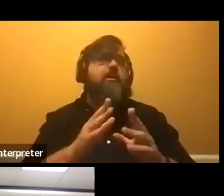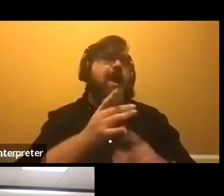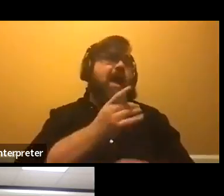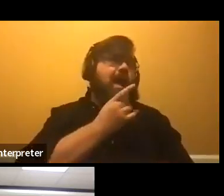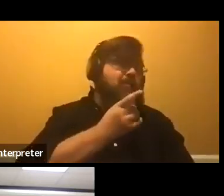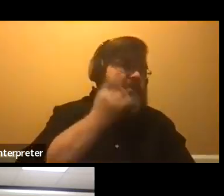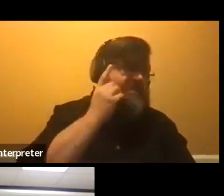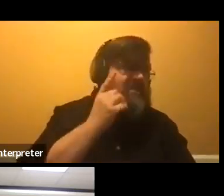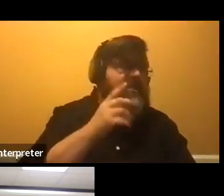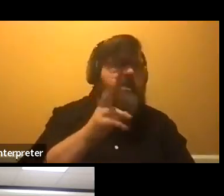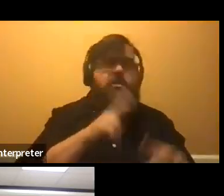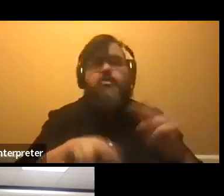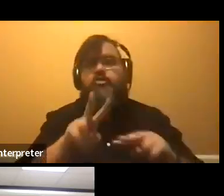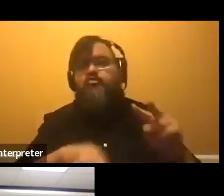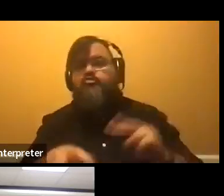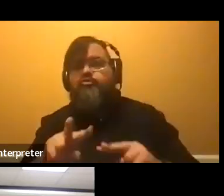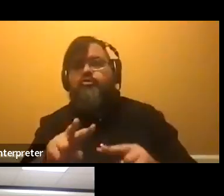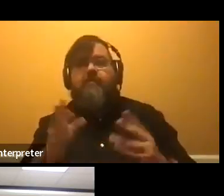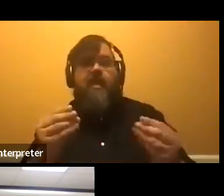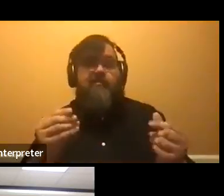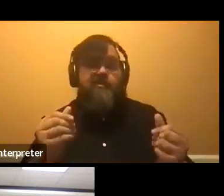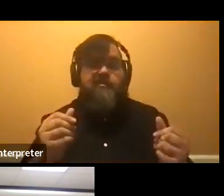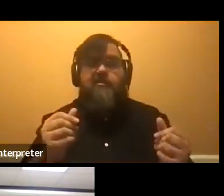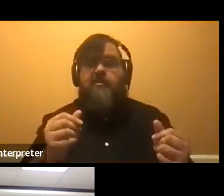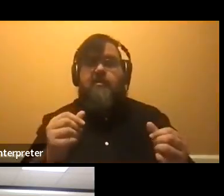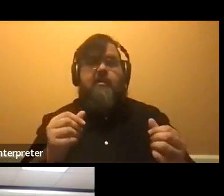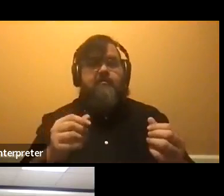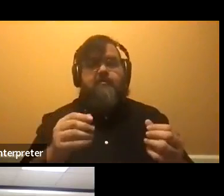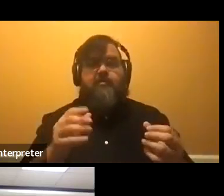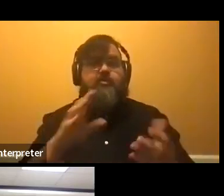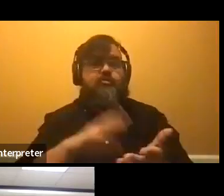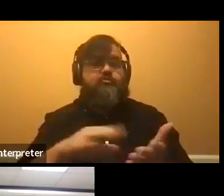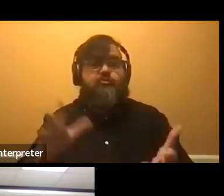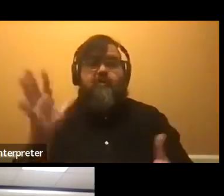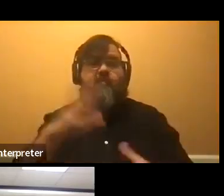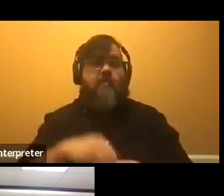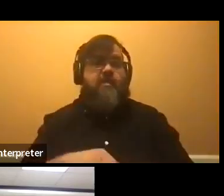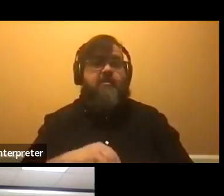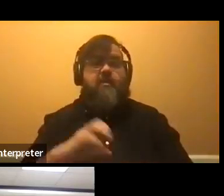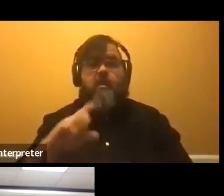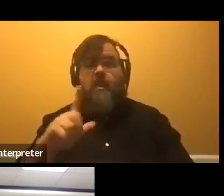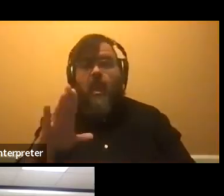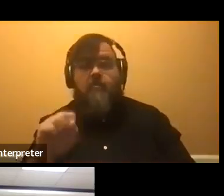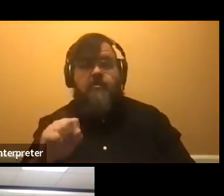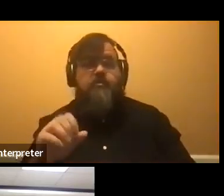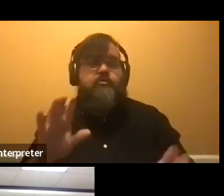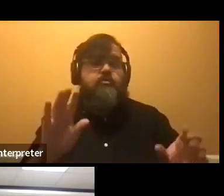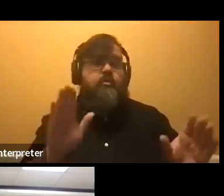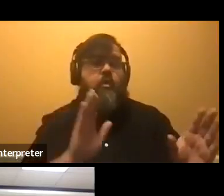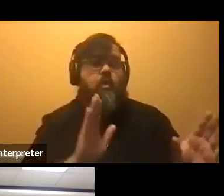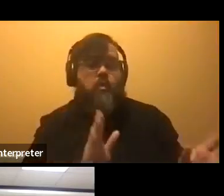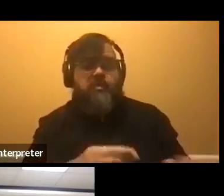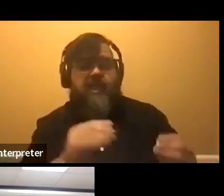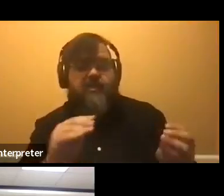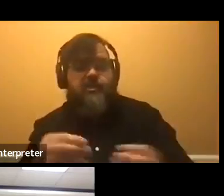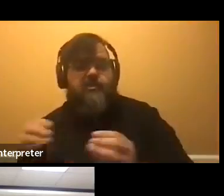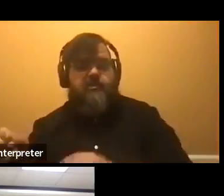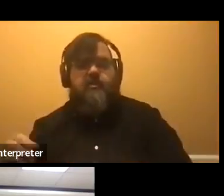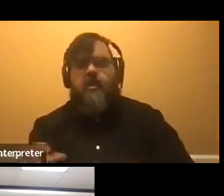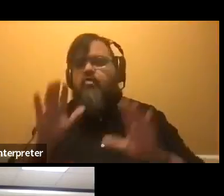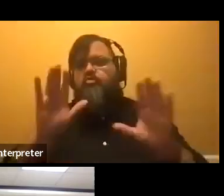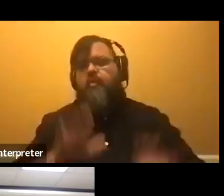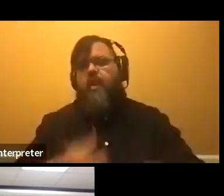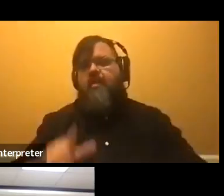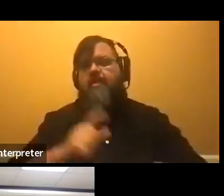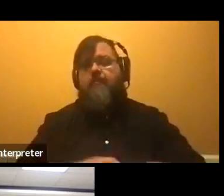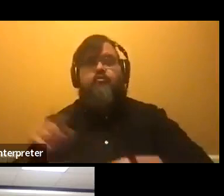of campus, workshops, open houses, student involvement, um, clubs and organizations. So it's a great time to just come and check us out.